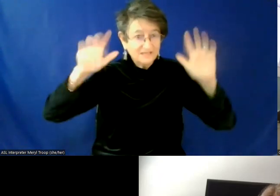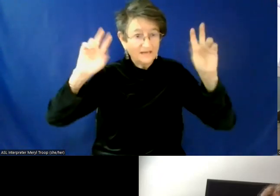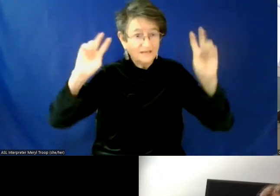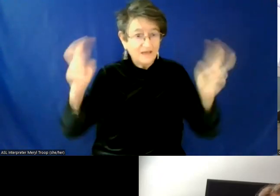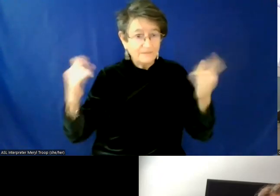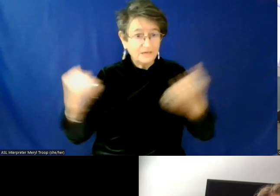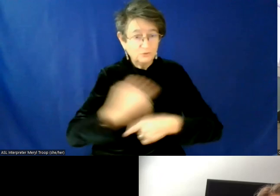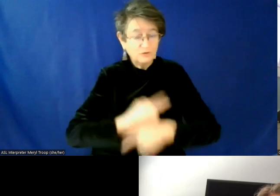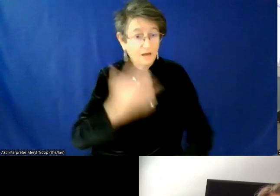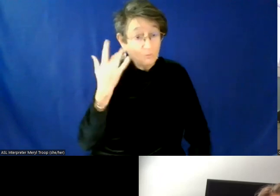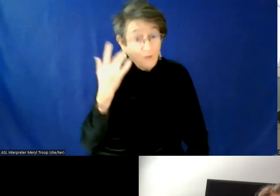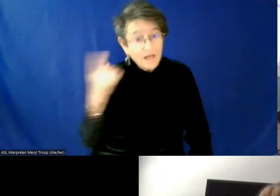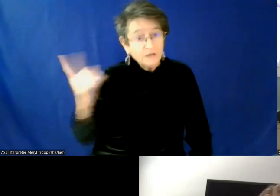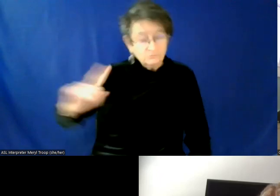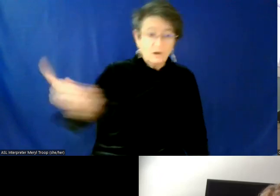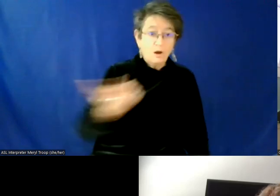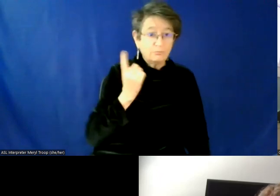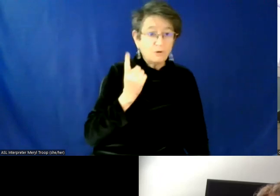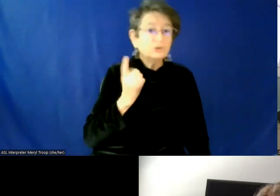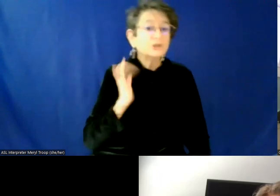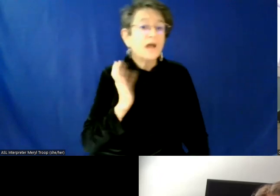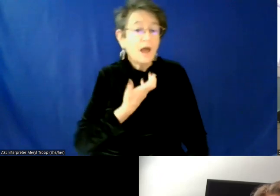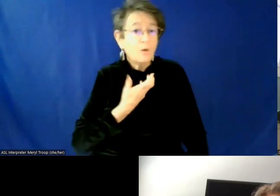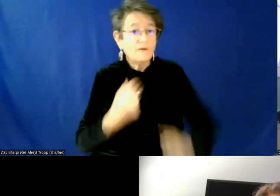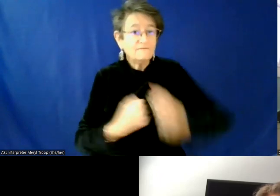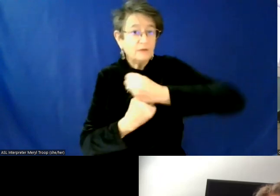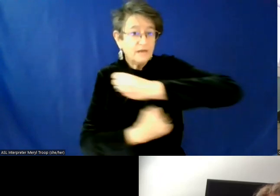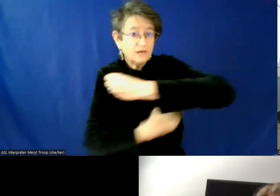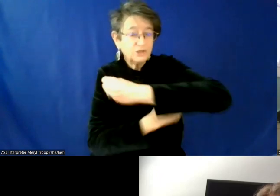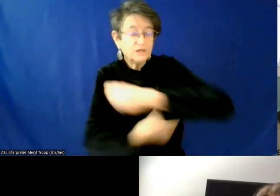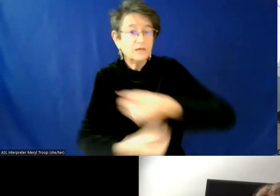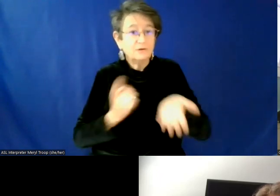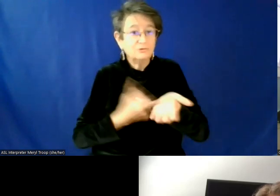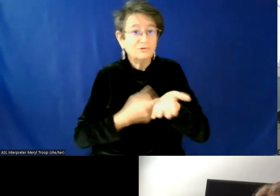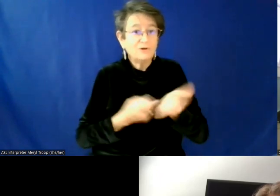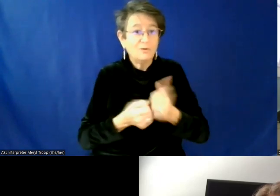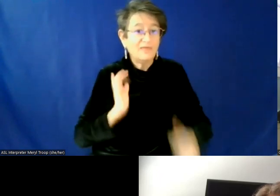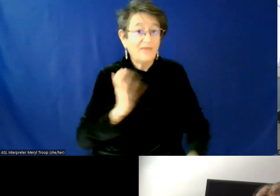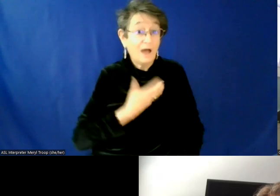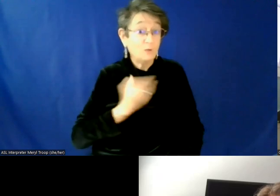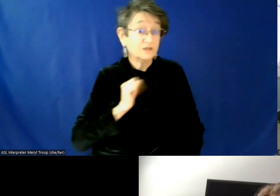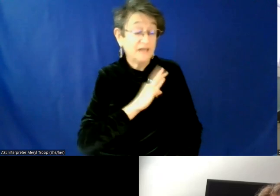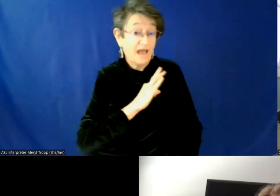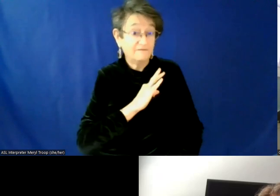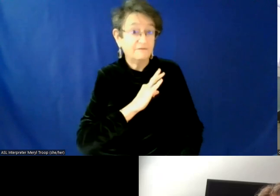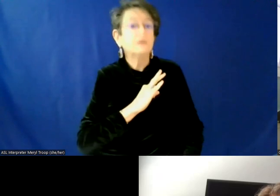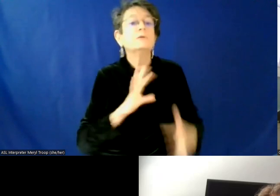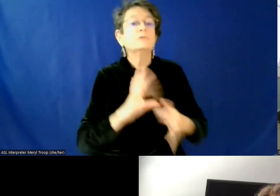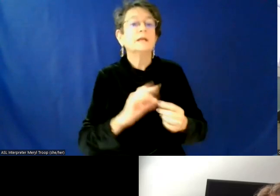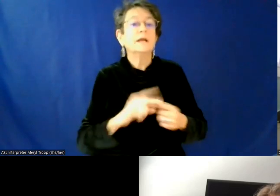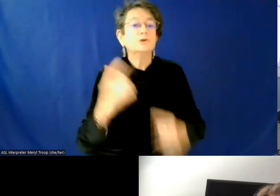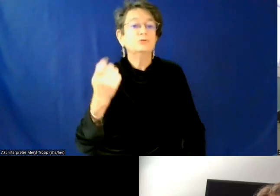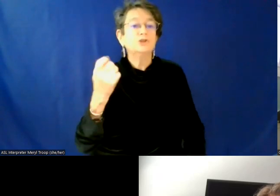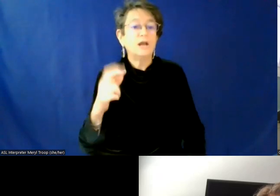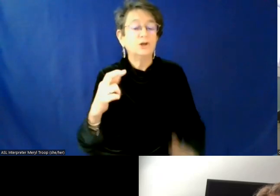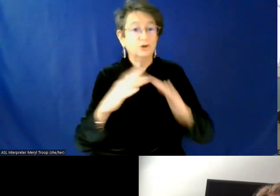university of Southern Maine foundation and to talk to our staff about gender diversity. And, um, we appreciated it.